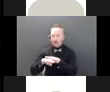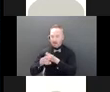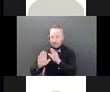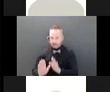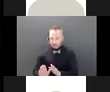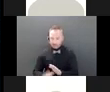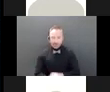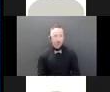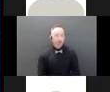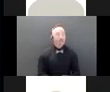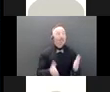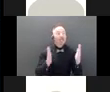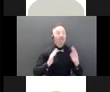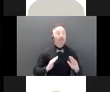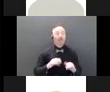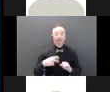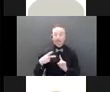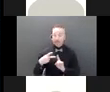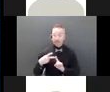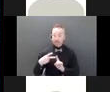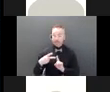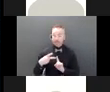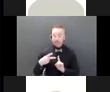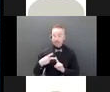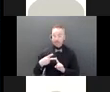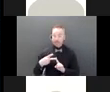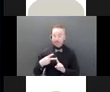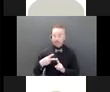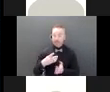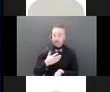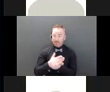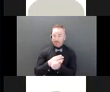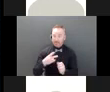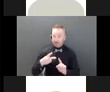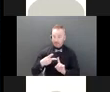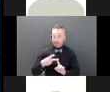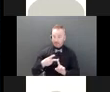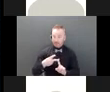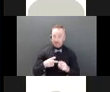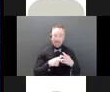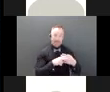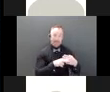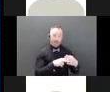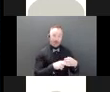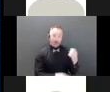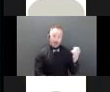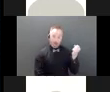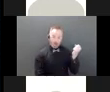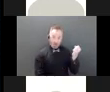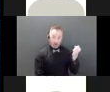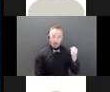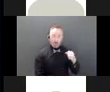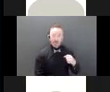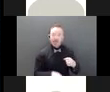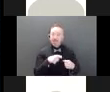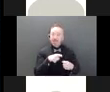Moving on to the second component of the amendment, the temporary hold. A temporary hold is intended to be a tool that can be